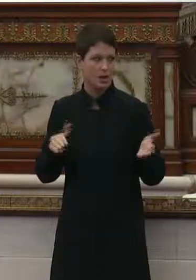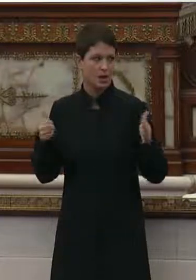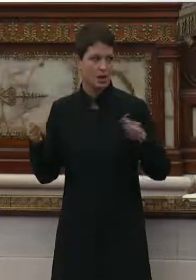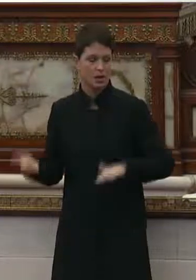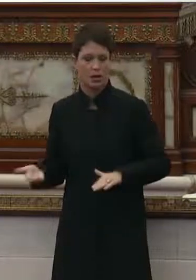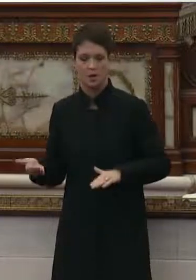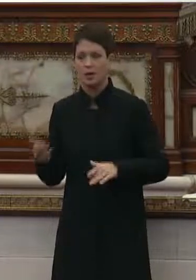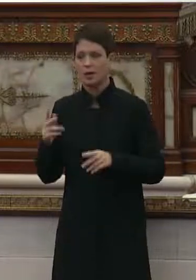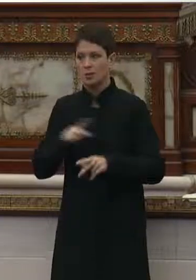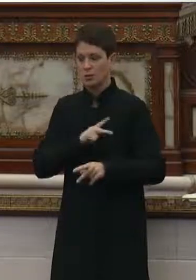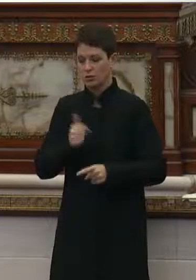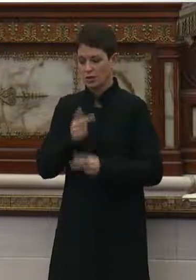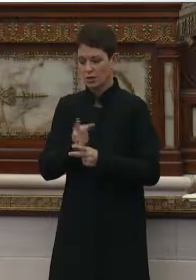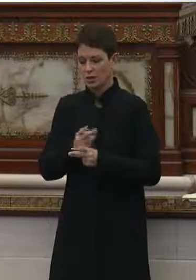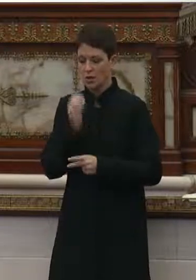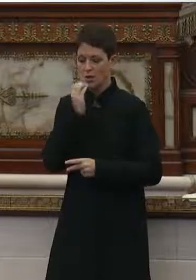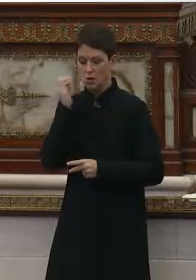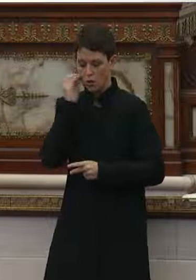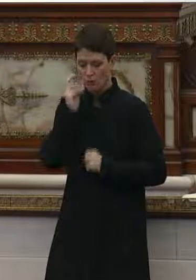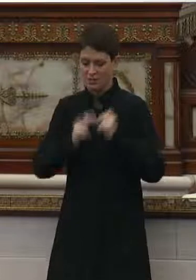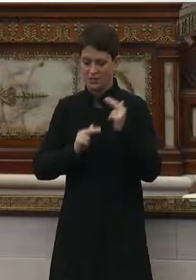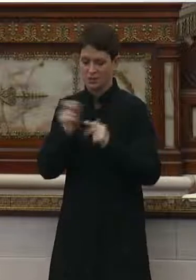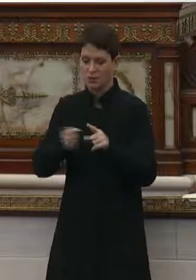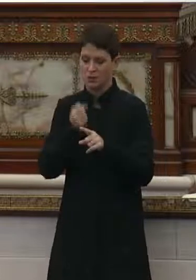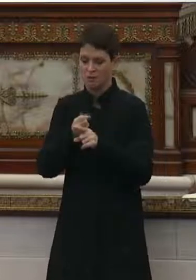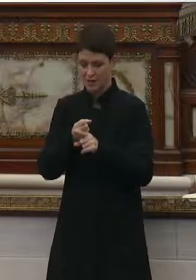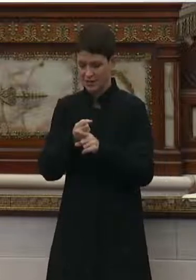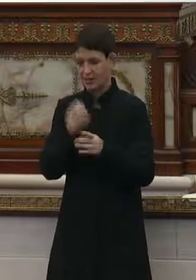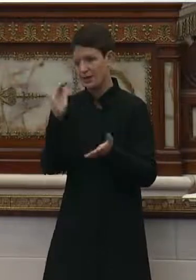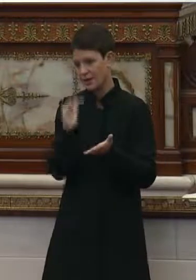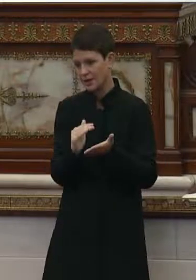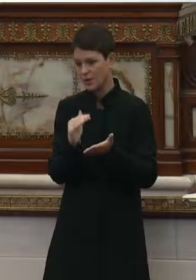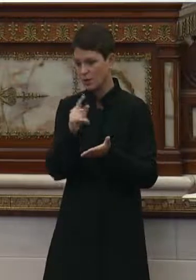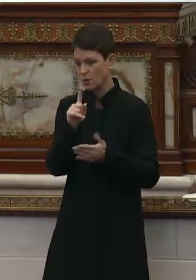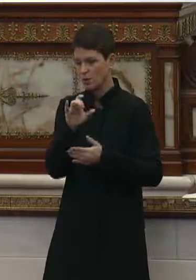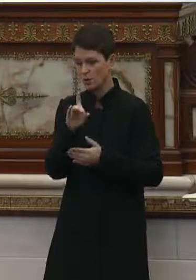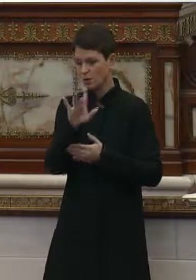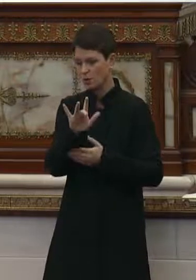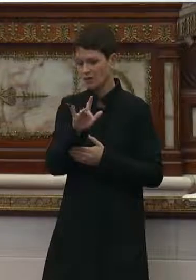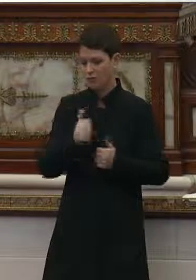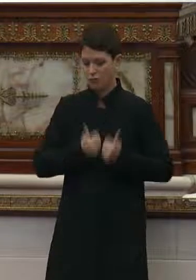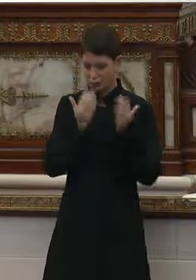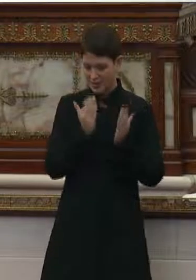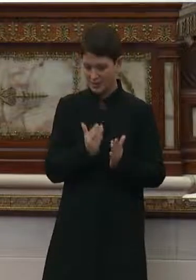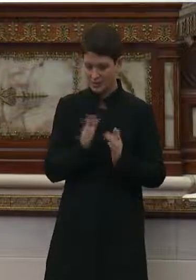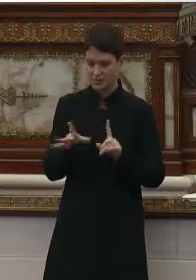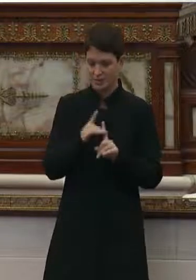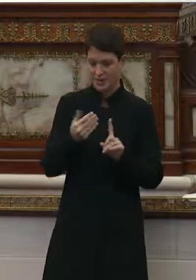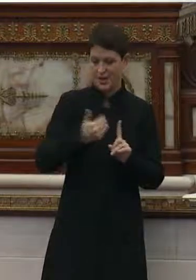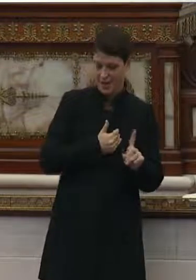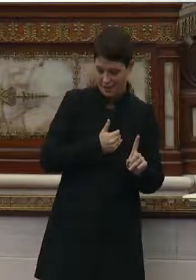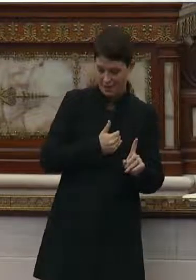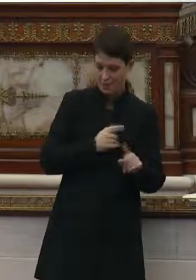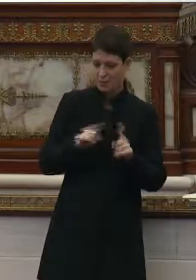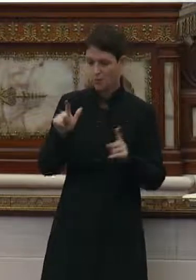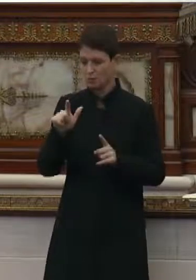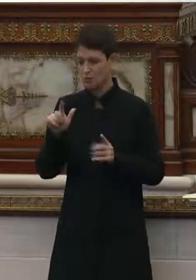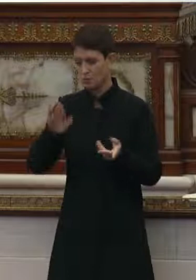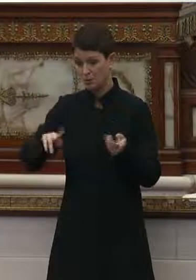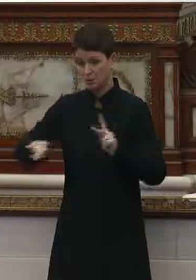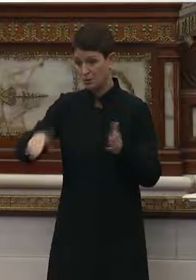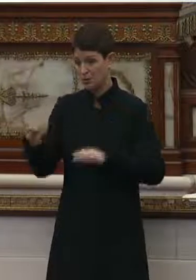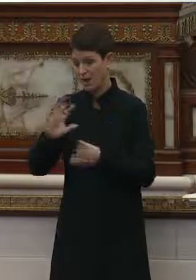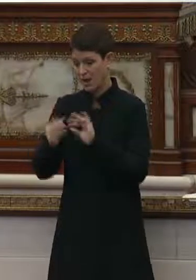Personal care homes and assisted living facilities were affected to a lesser extent, with 125 resident cases of COVID-19 and 24 deaths